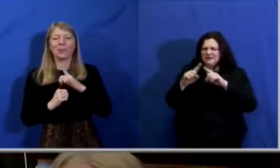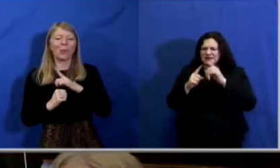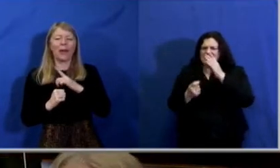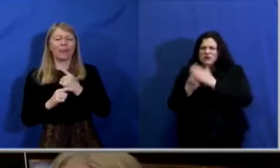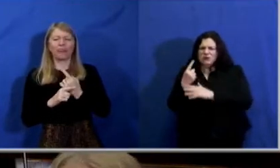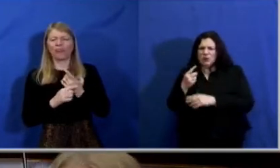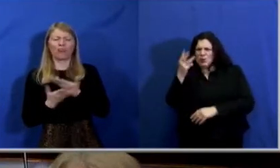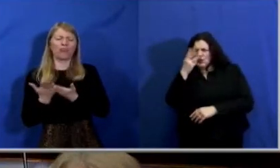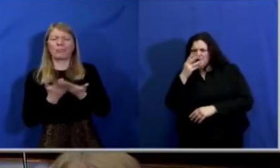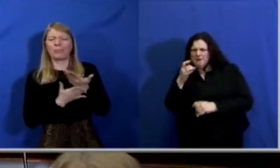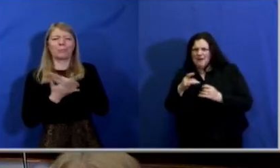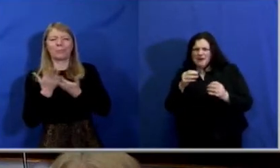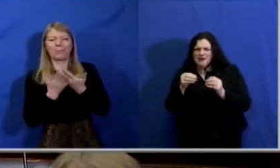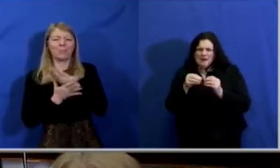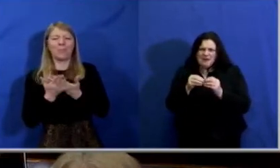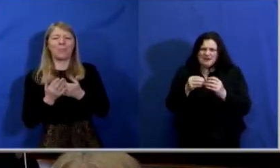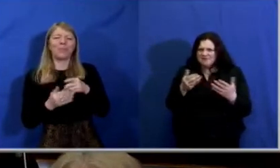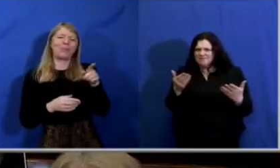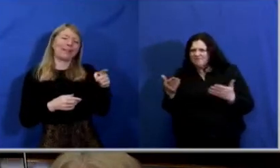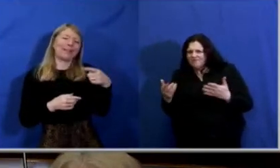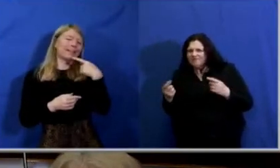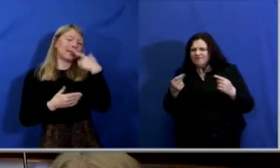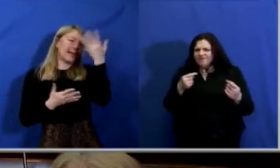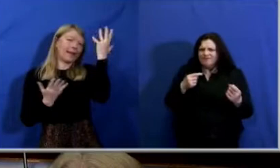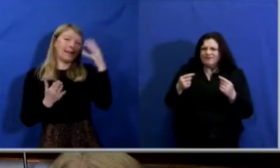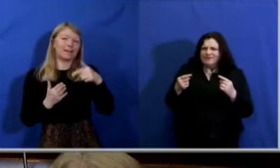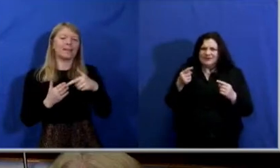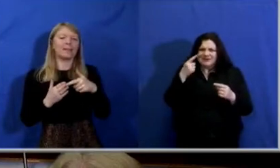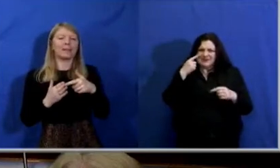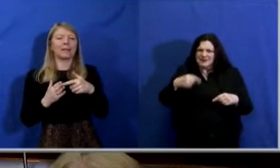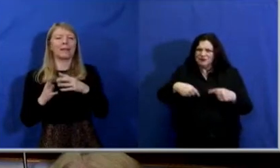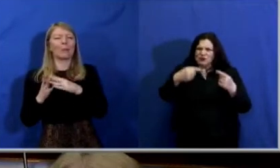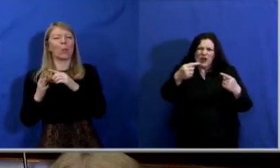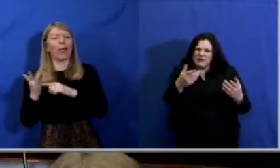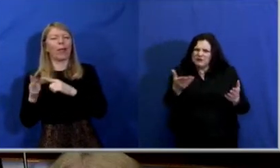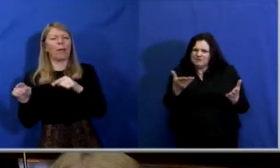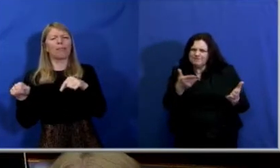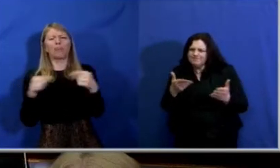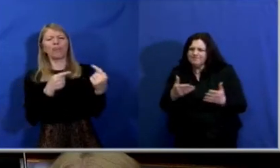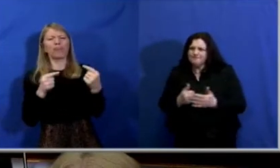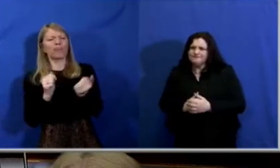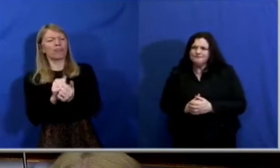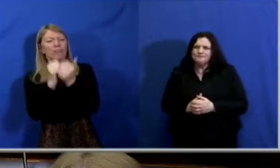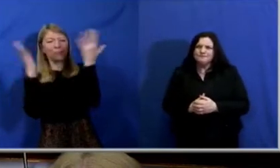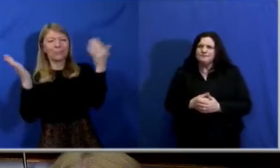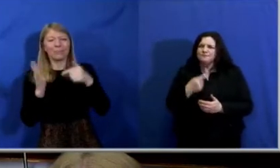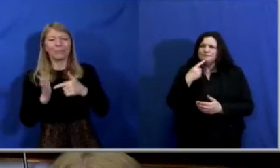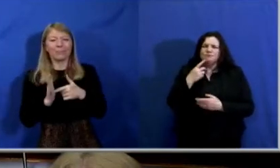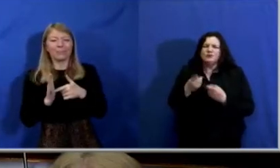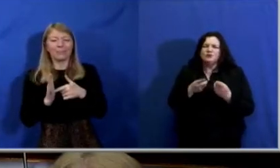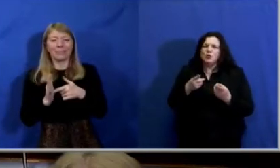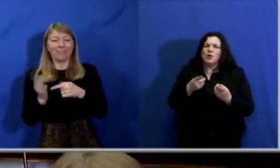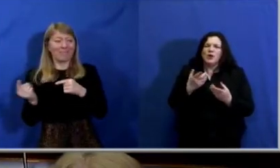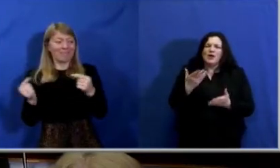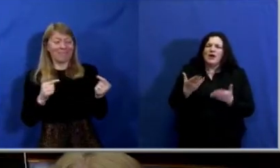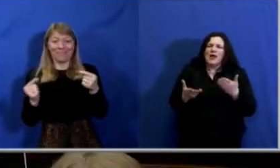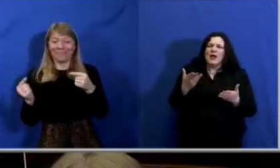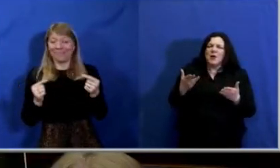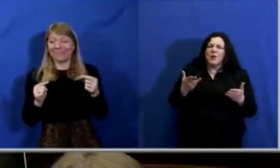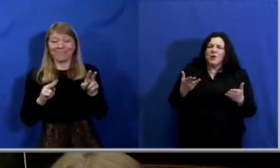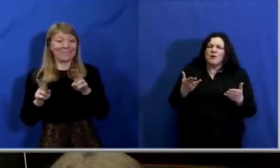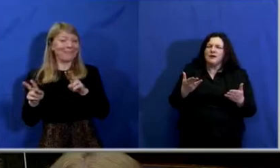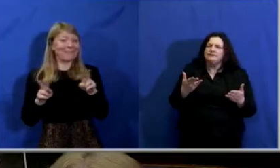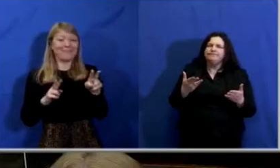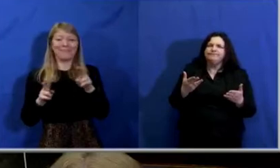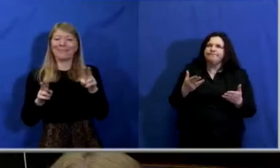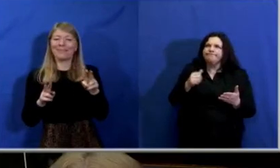would make a comment that would probably challenge that. But it was done in a way that there was never